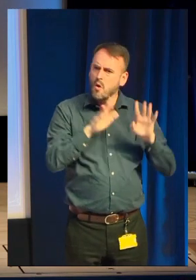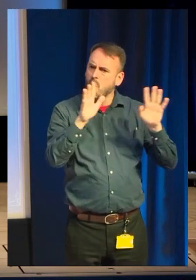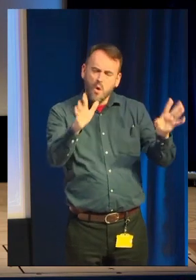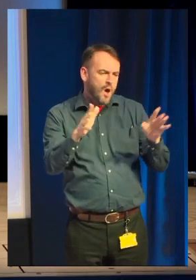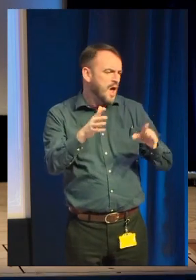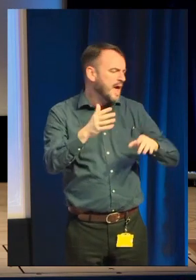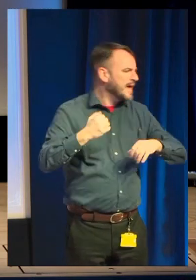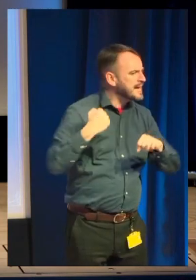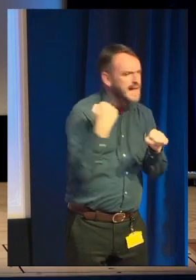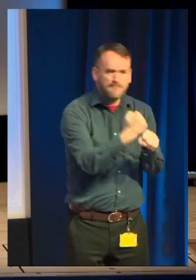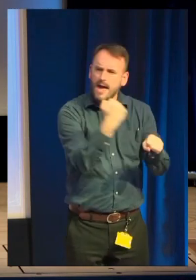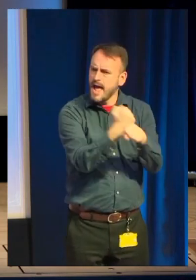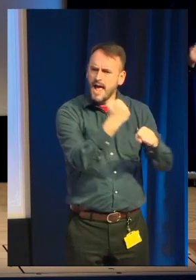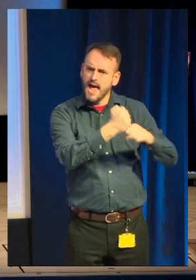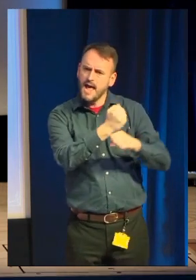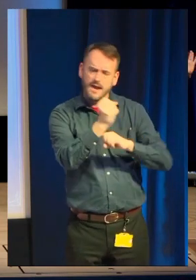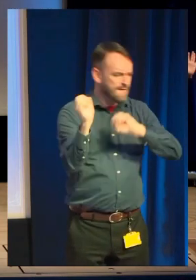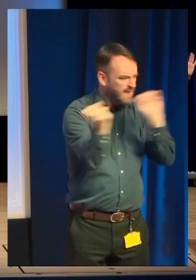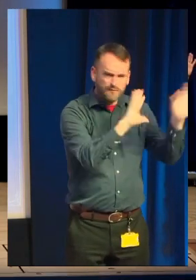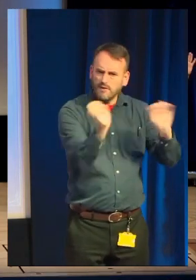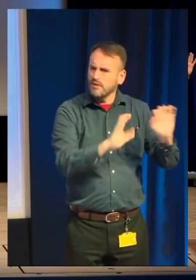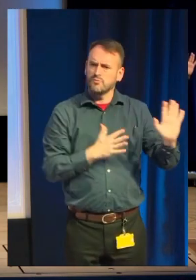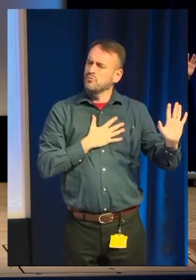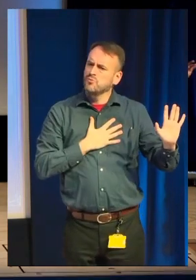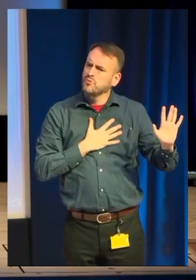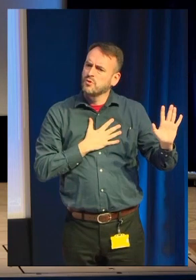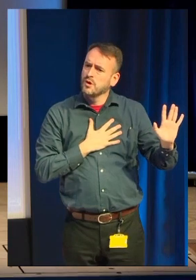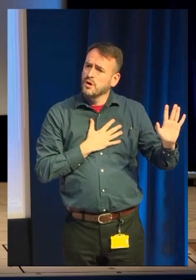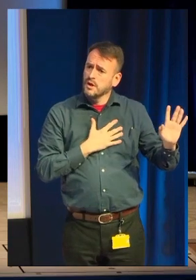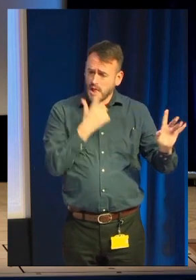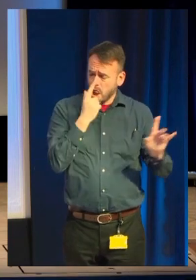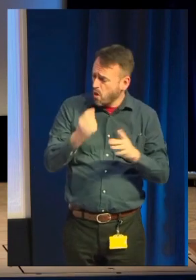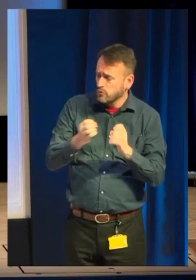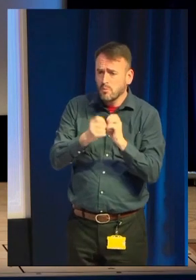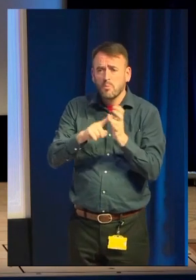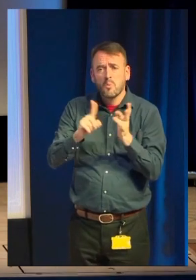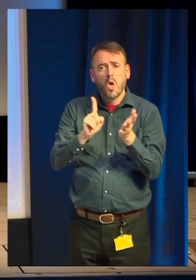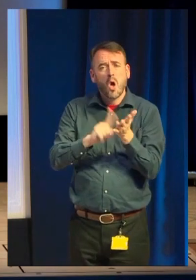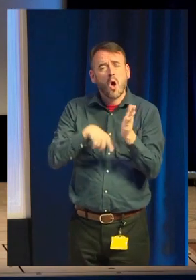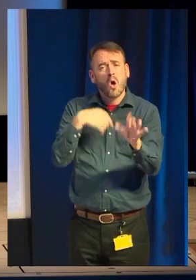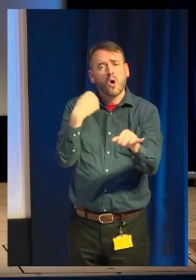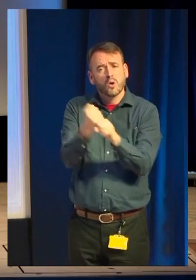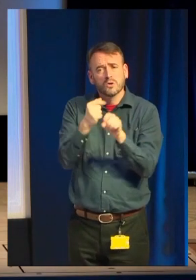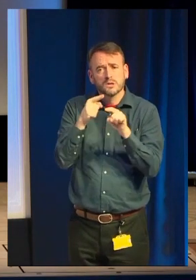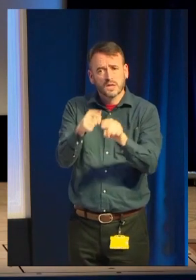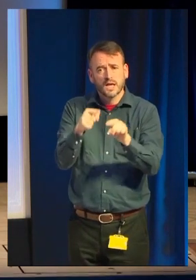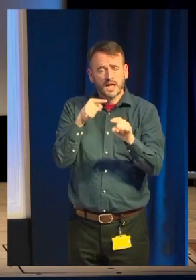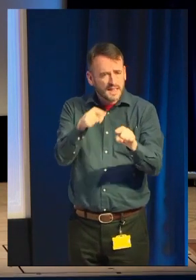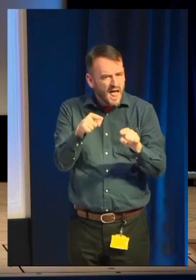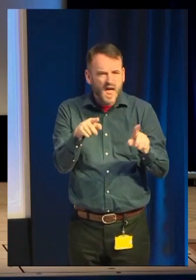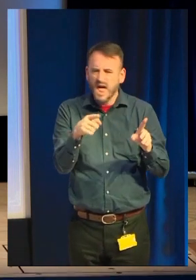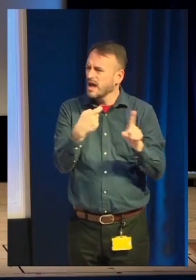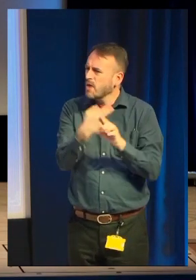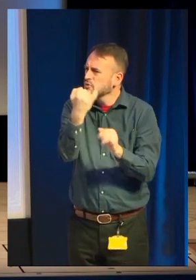There are loads of blogs out there on Gamasutra, the game development subreddits, all of the UK